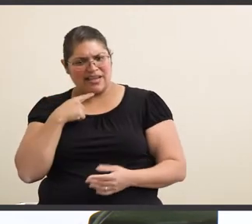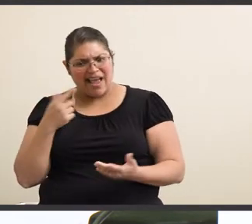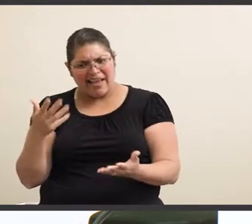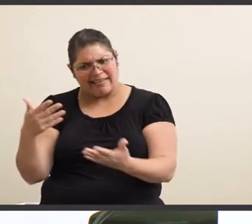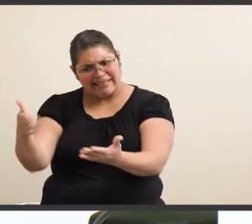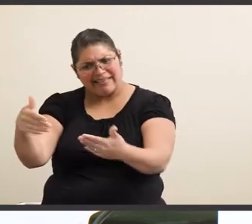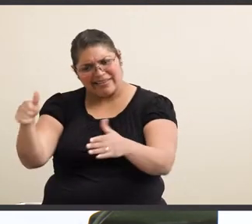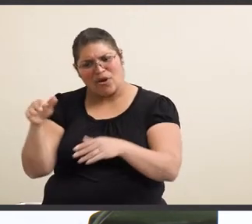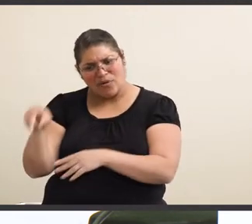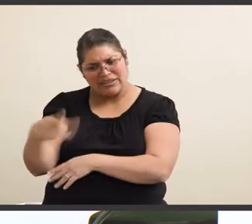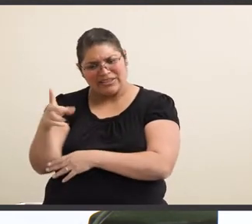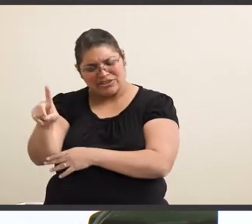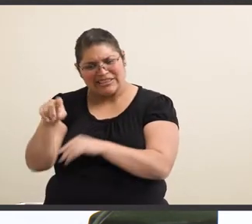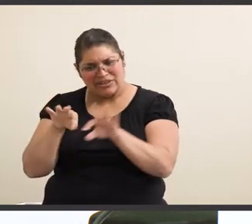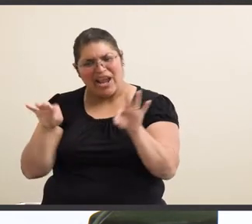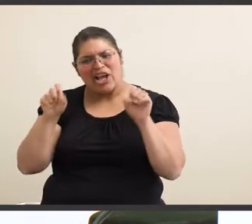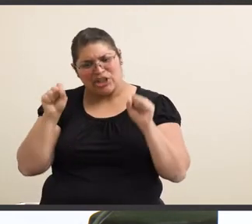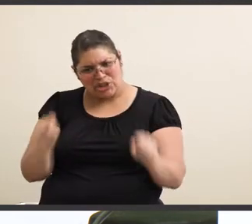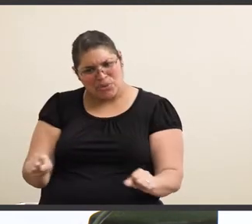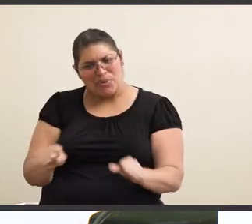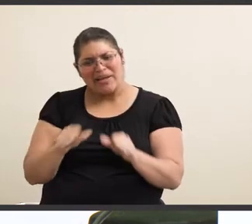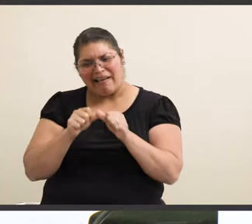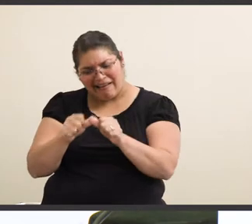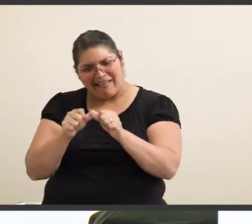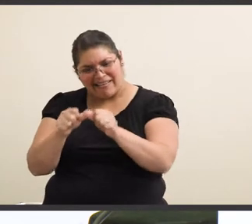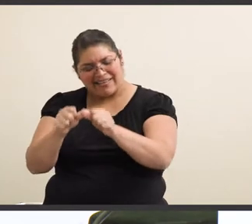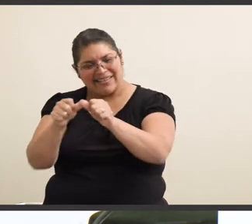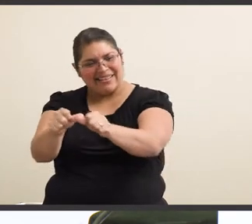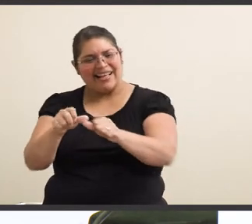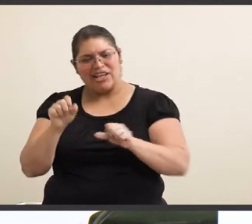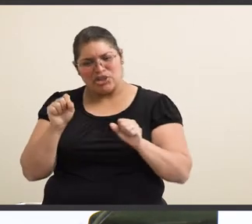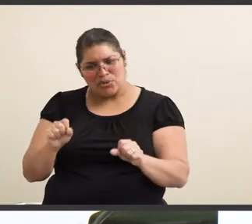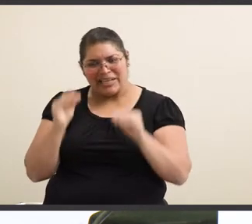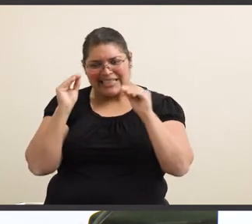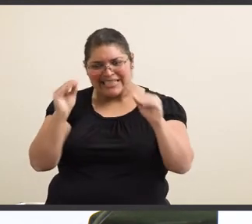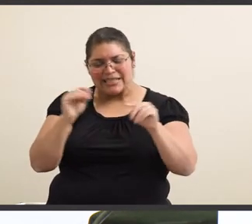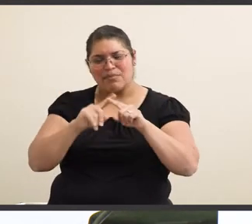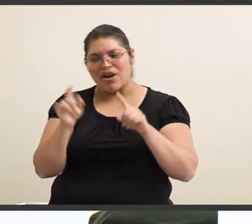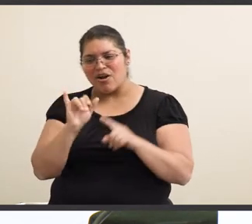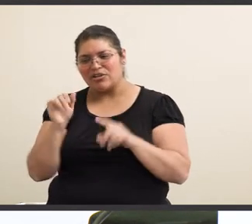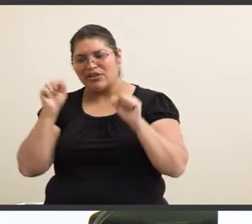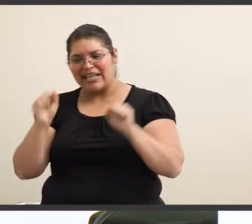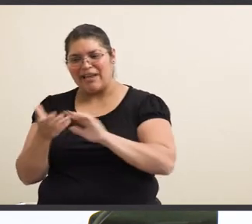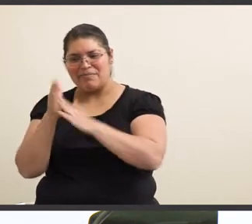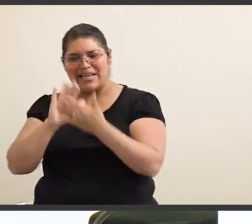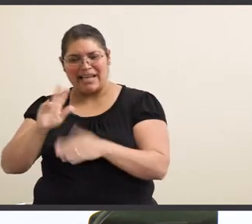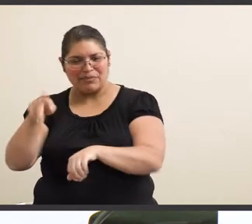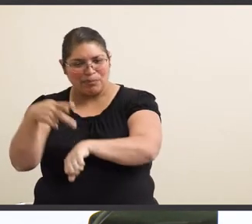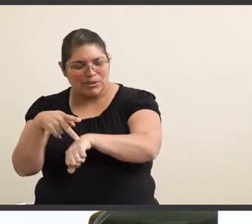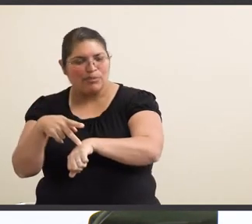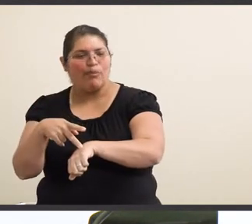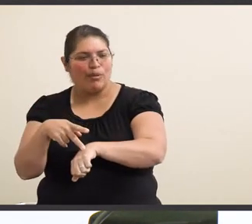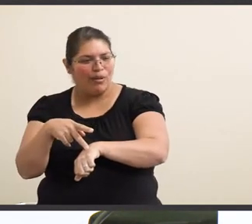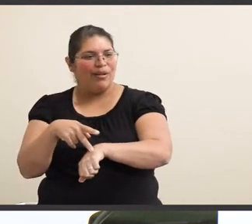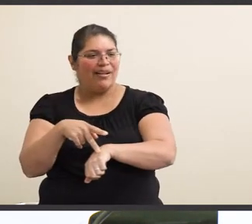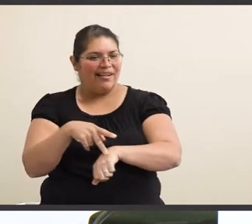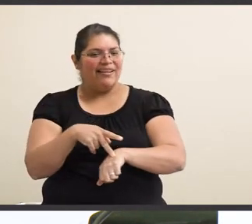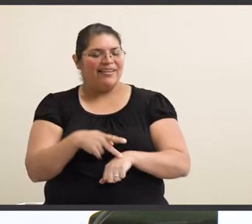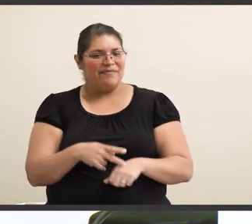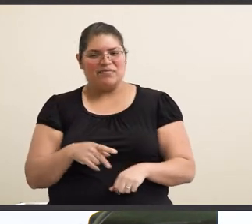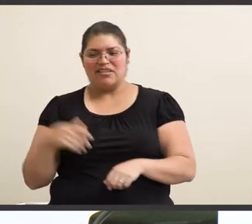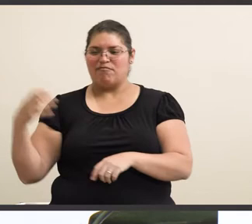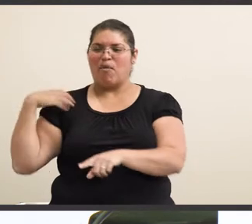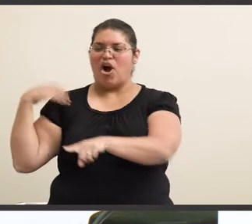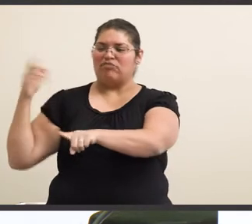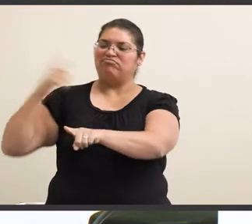get a doctor's degree. You can teach at the school. Like, like, can, like, you can teach. But, you can also become the principal, you know? Boss